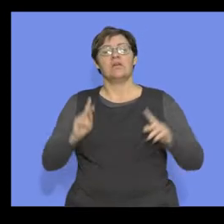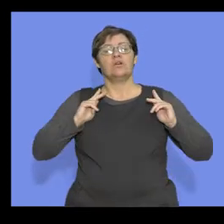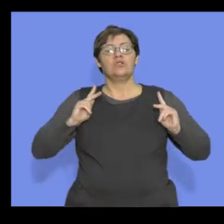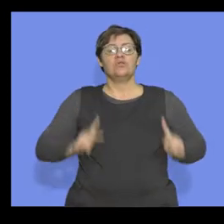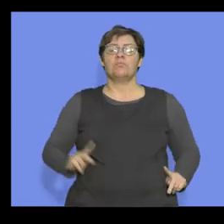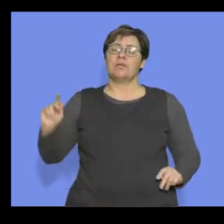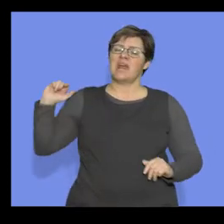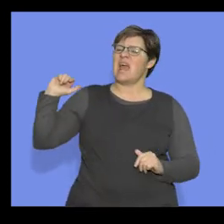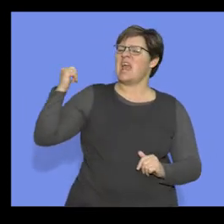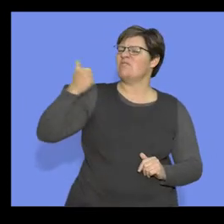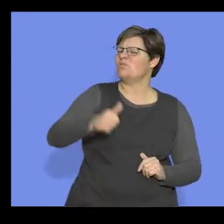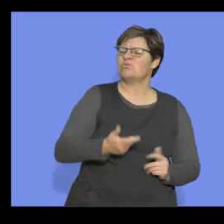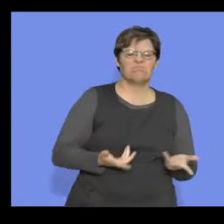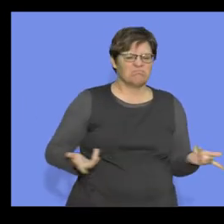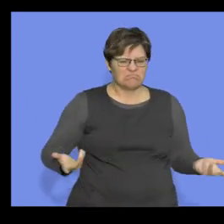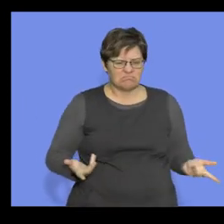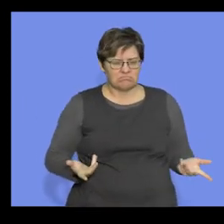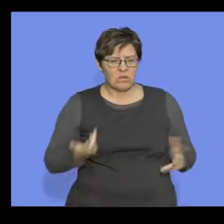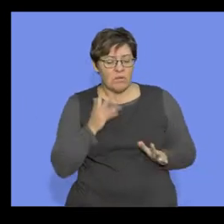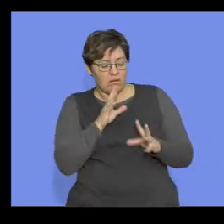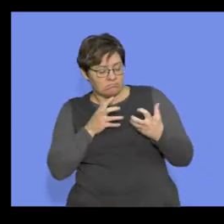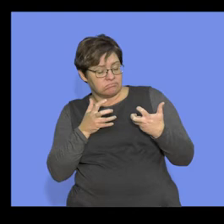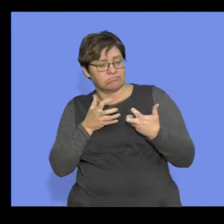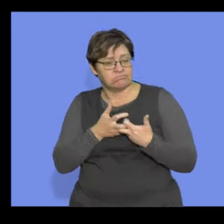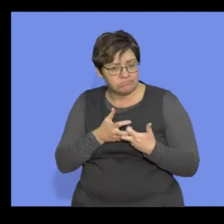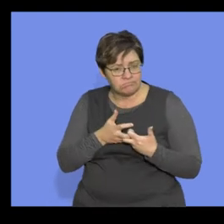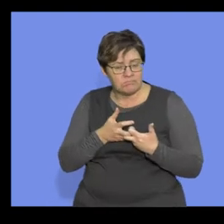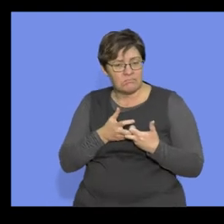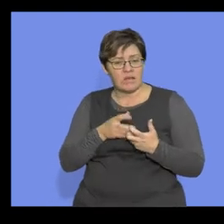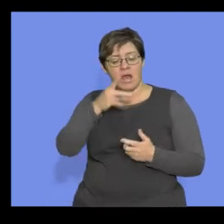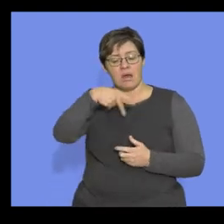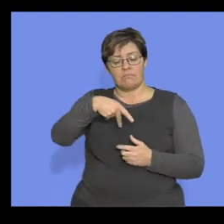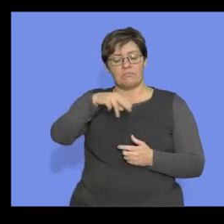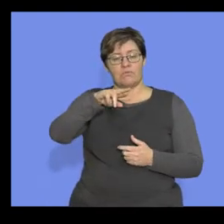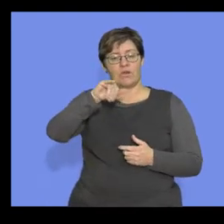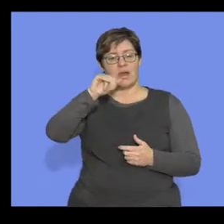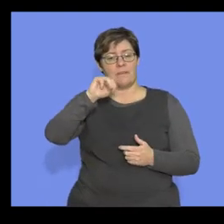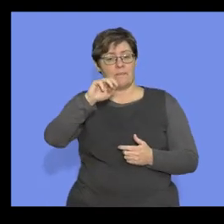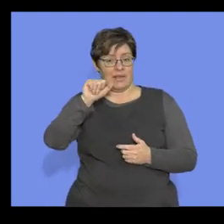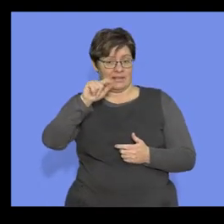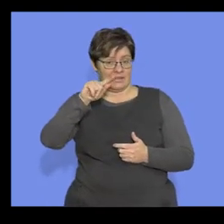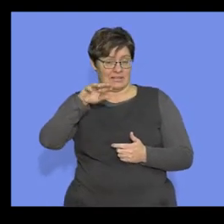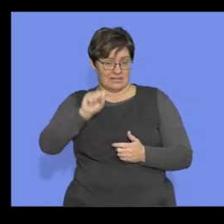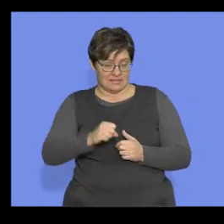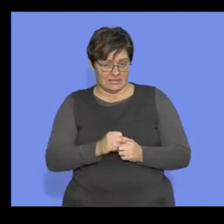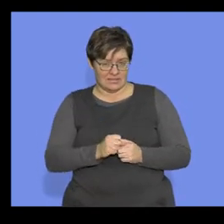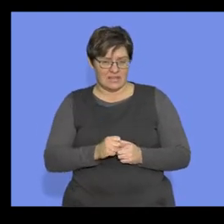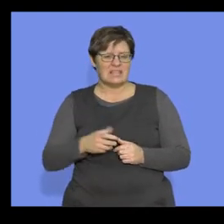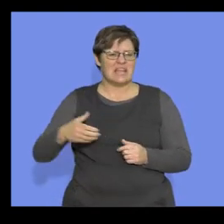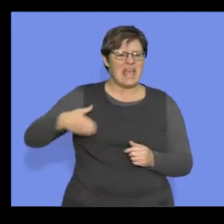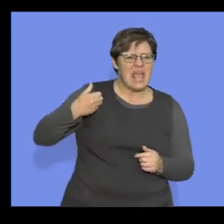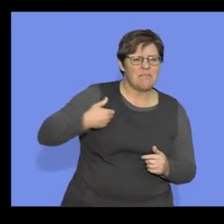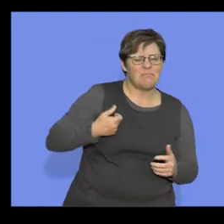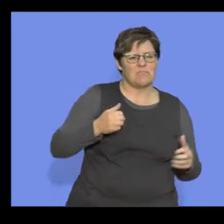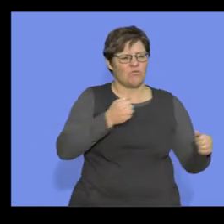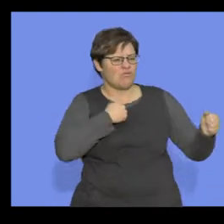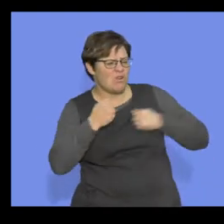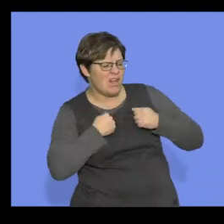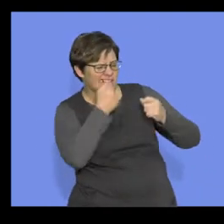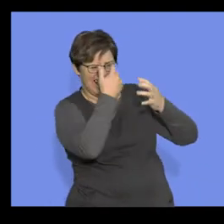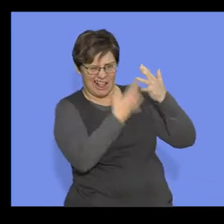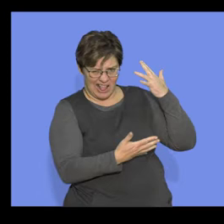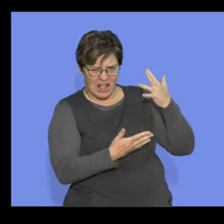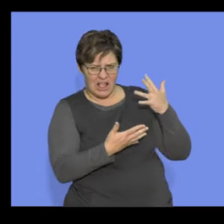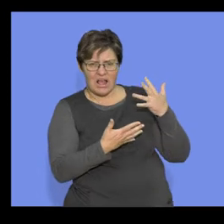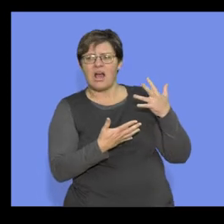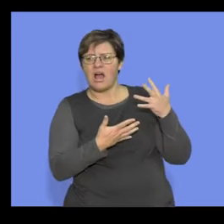human evolution? We belong to the order primates, and that is the big apes, the gorillas, et cetera.